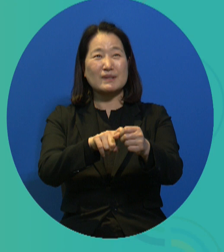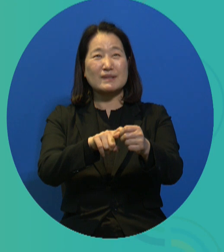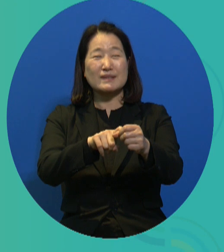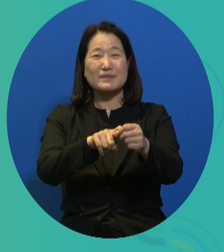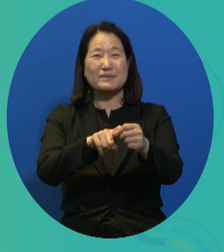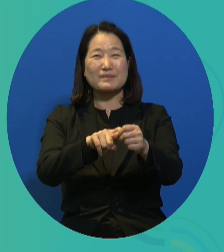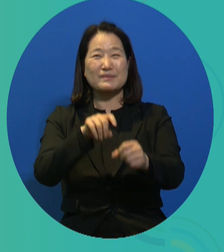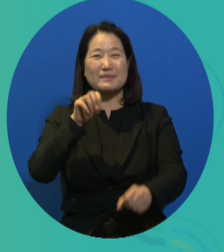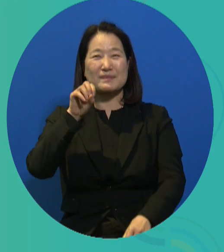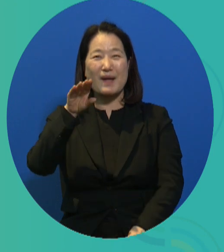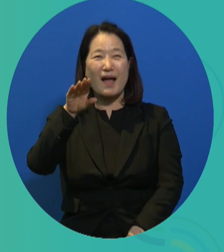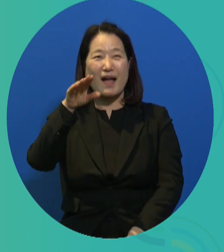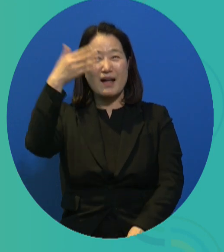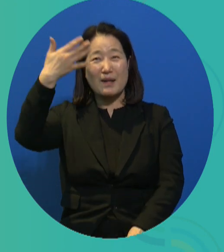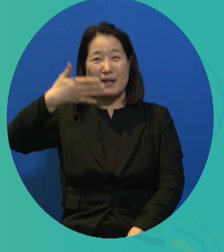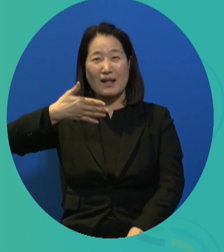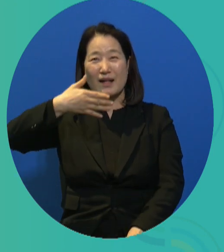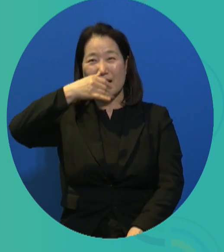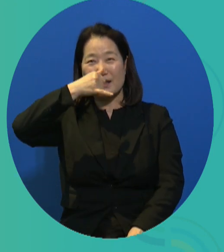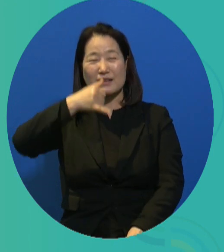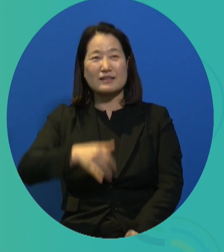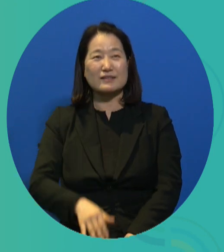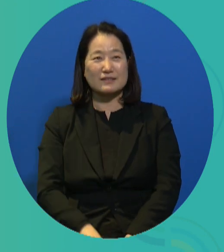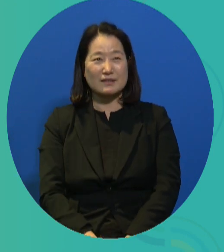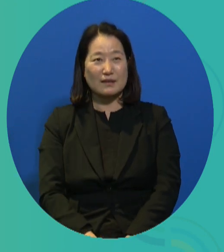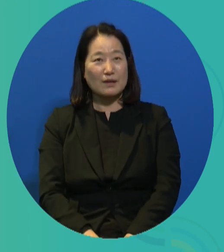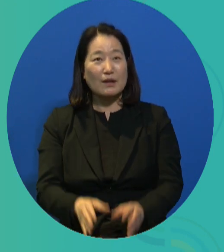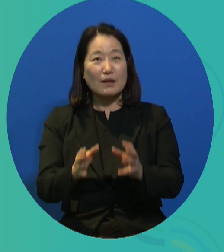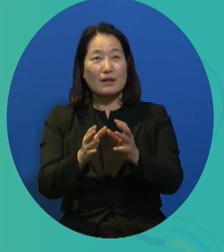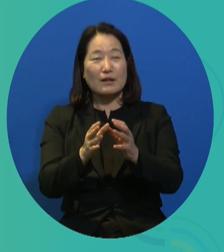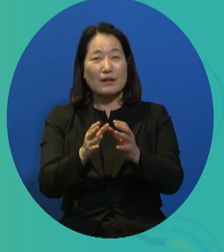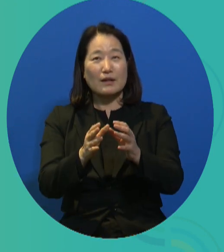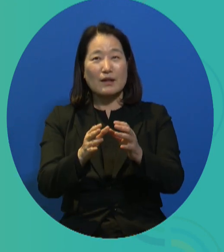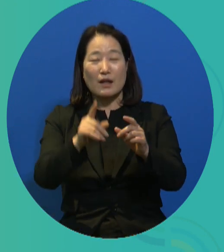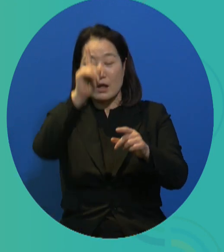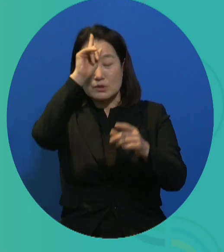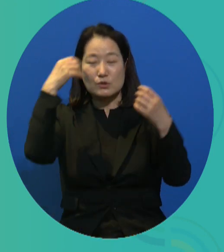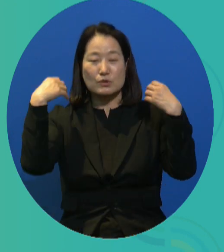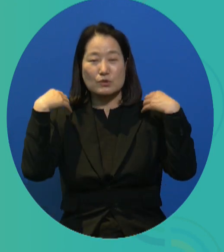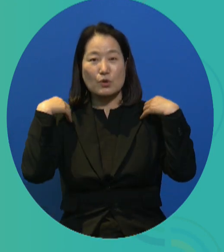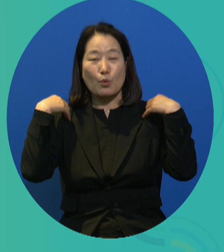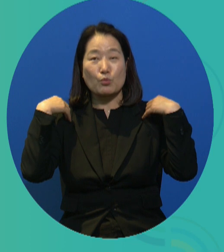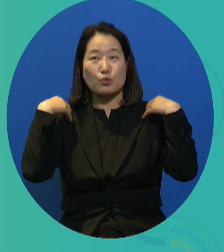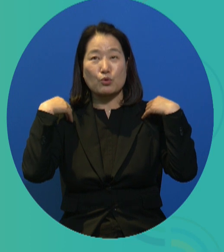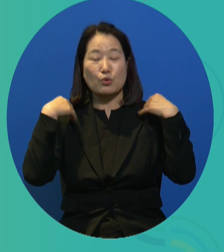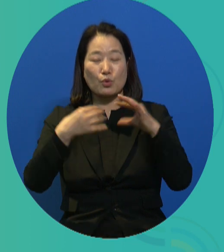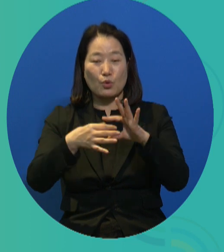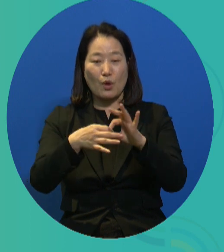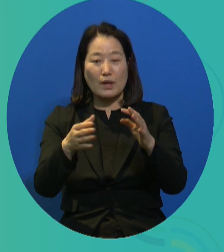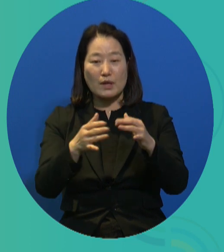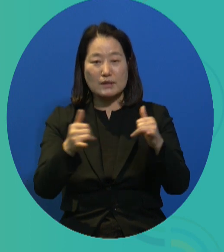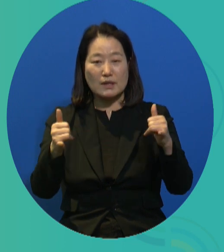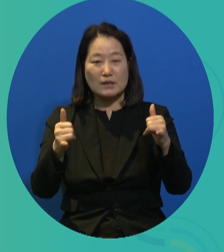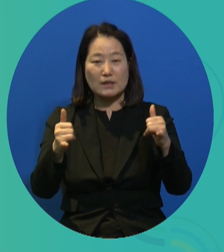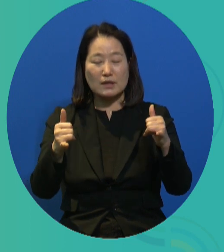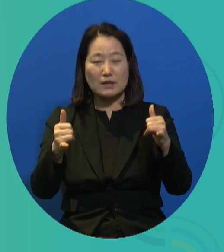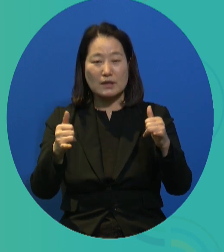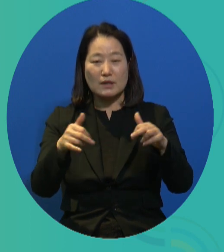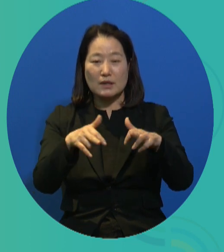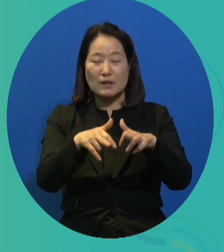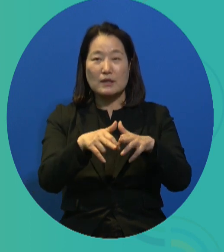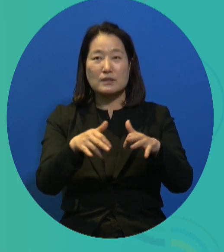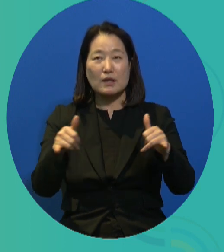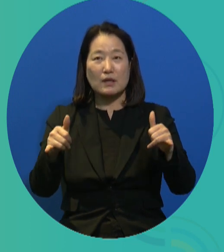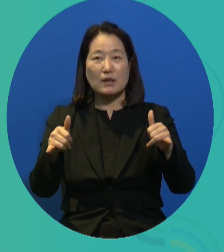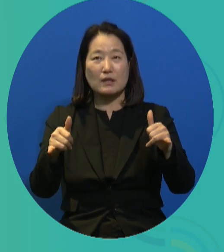That is the title of my presentation that you see on the slide. But what I really would like to say is that many people, especially in government and local